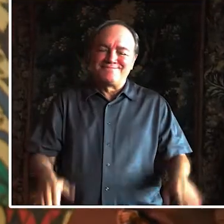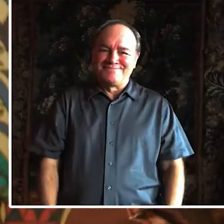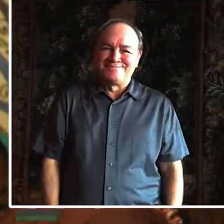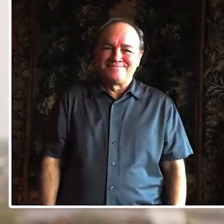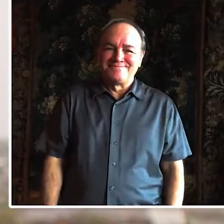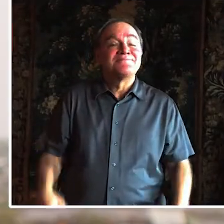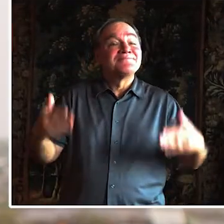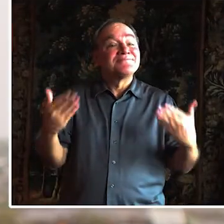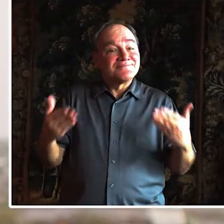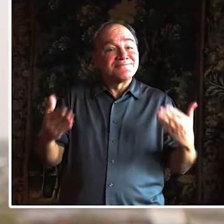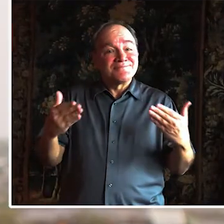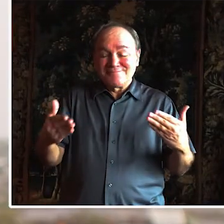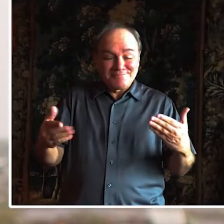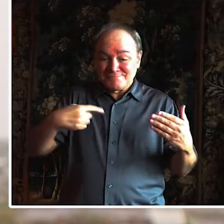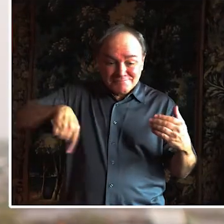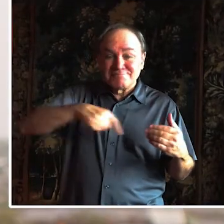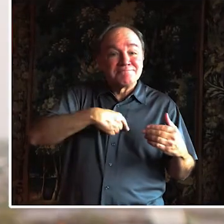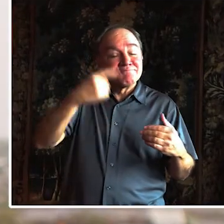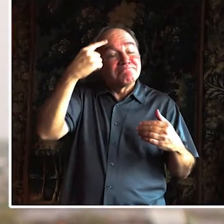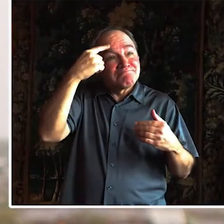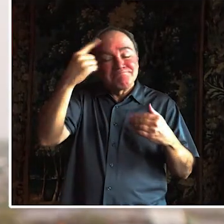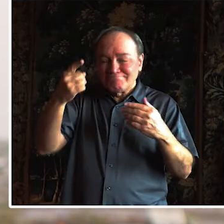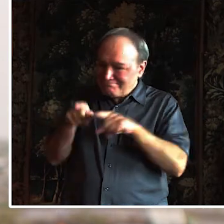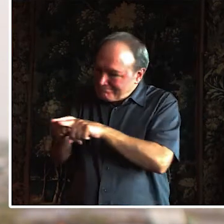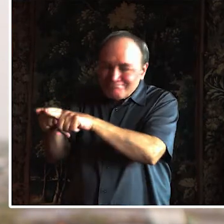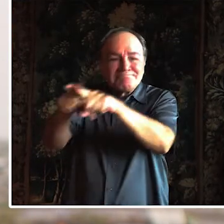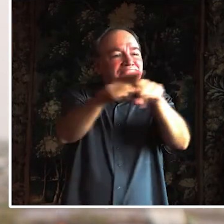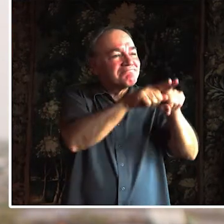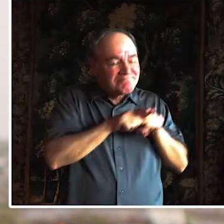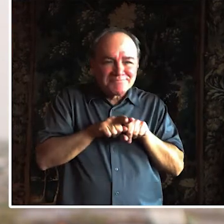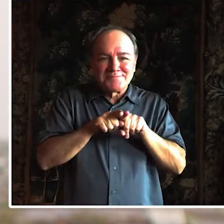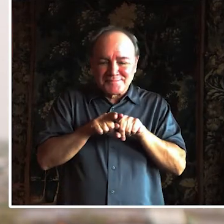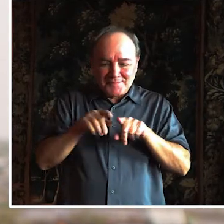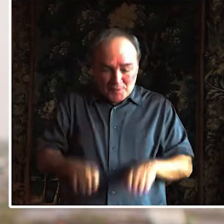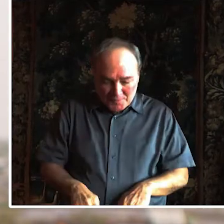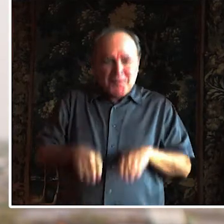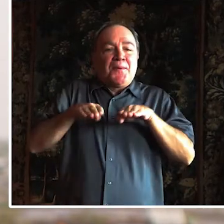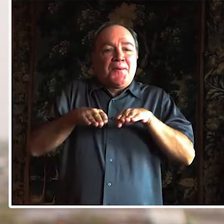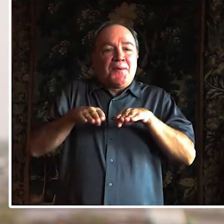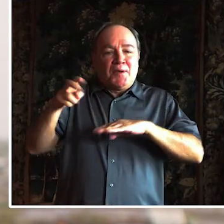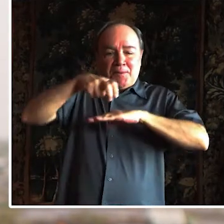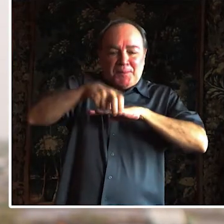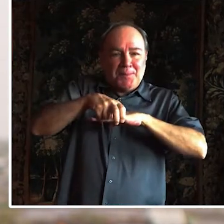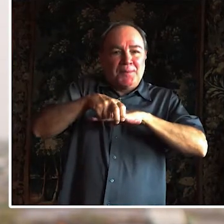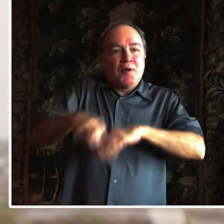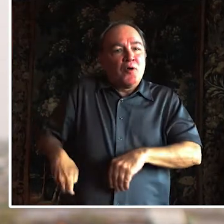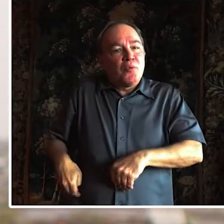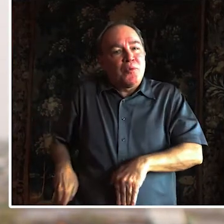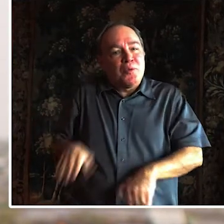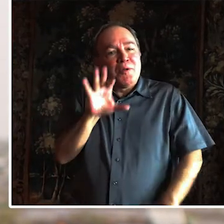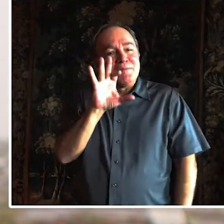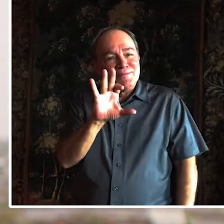this latrine is for this child because the child has challenges with